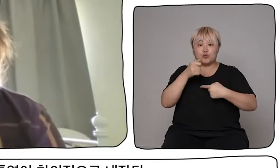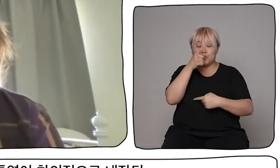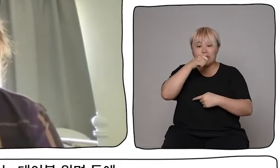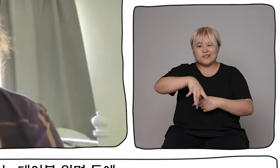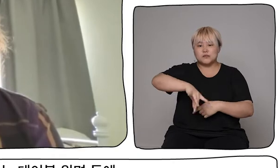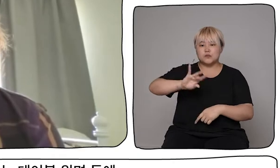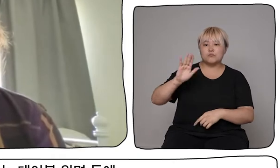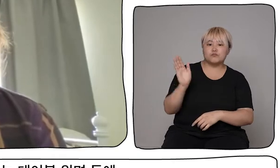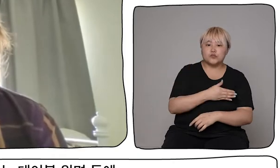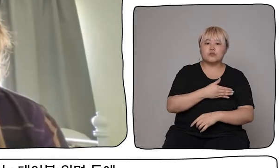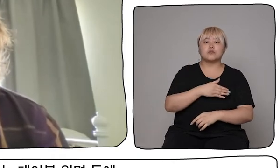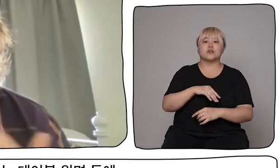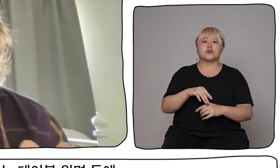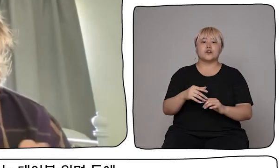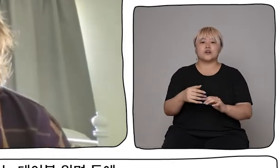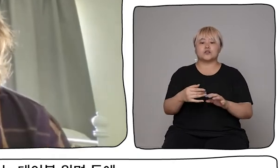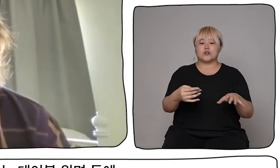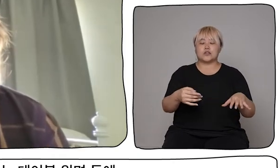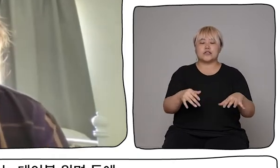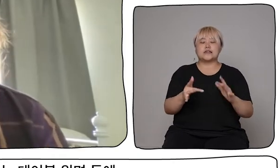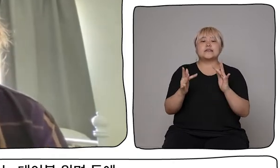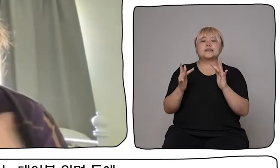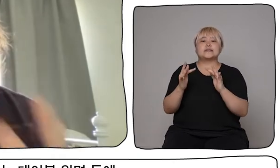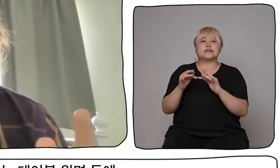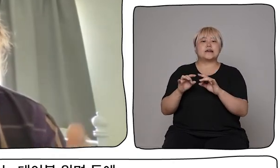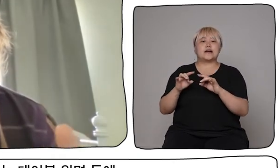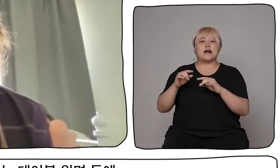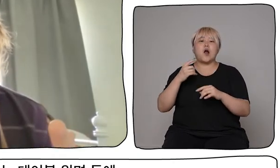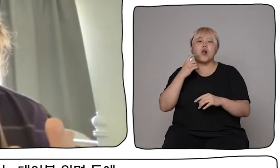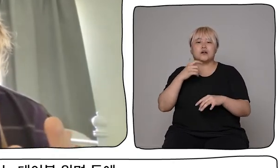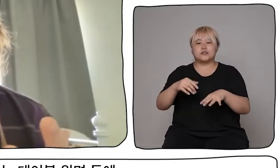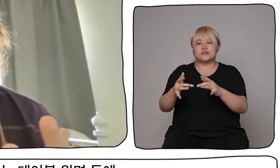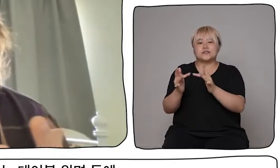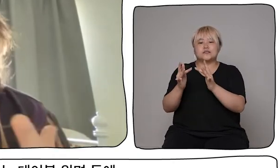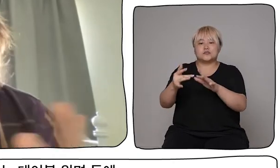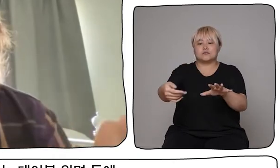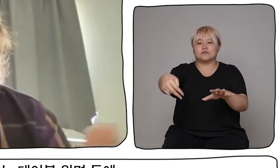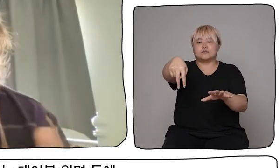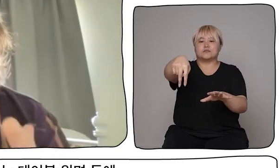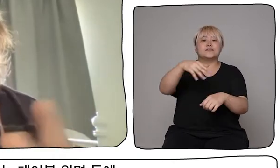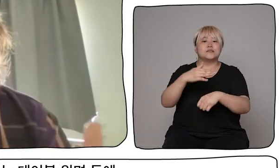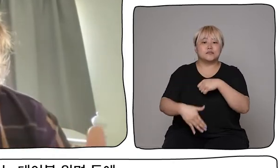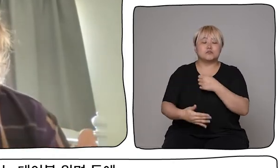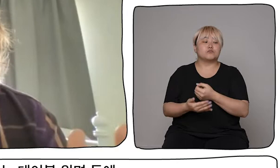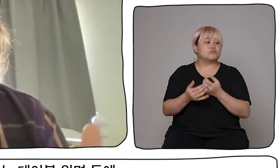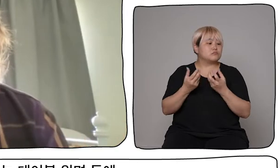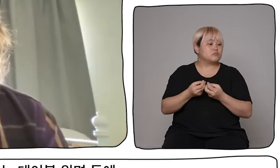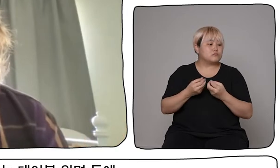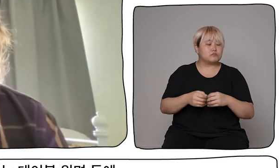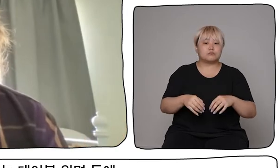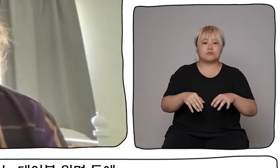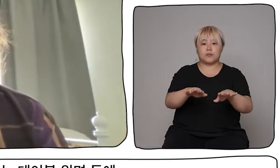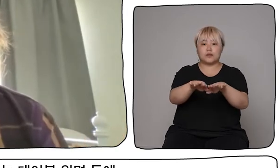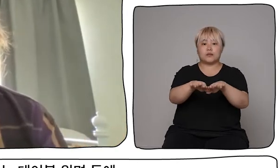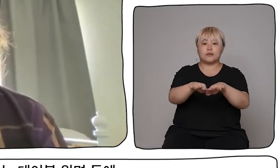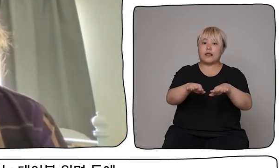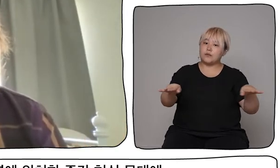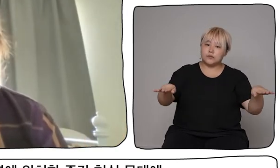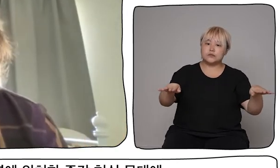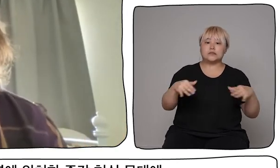ground up and to the different ways of presenting that, including within the kind of a coffee table or a tabletop in your own home.